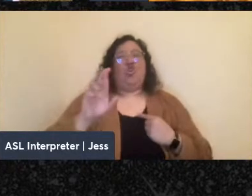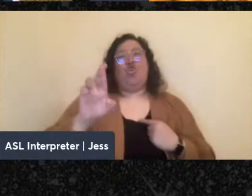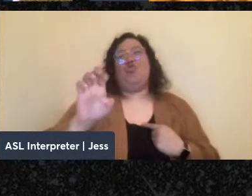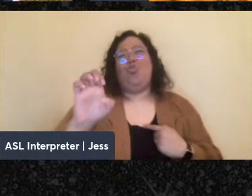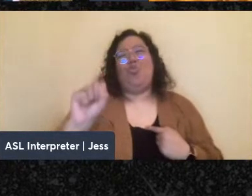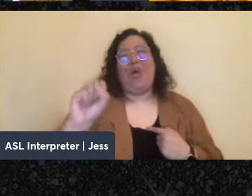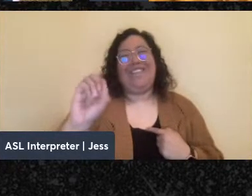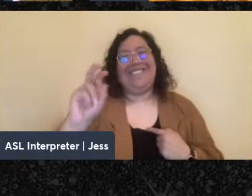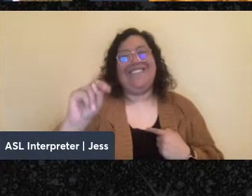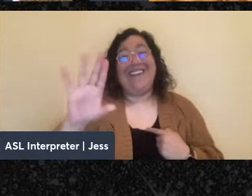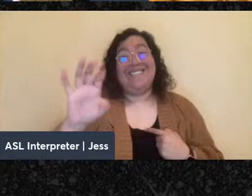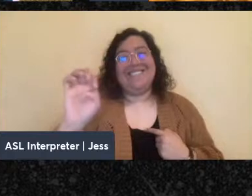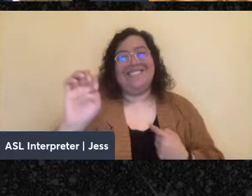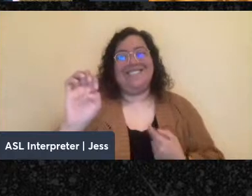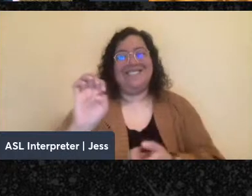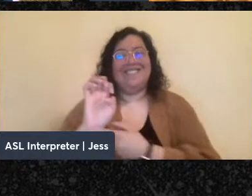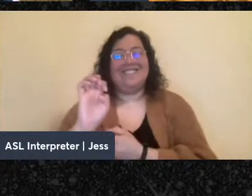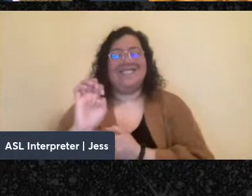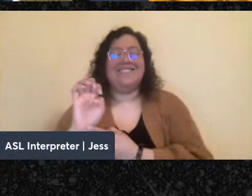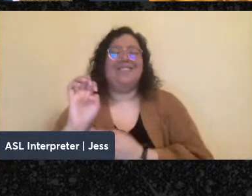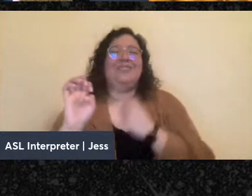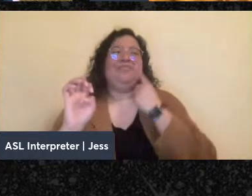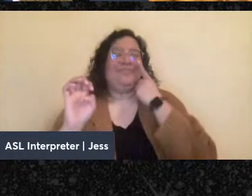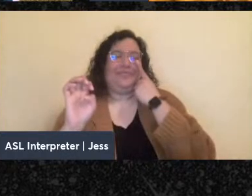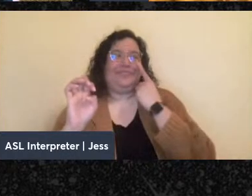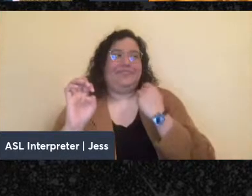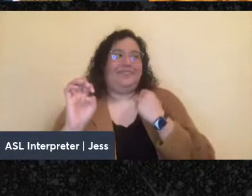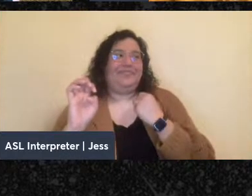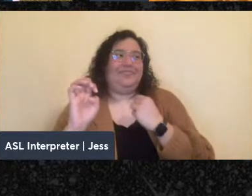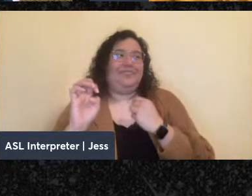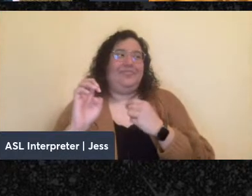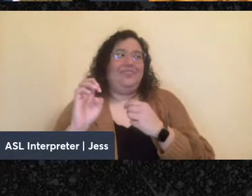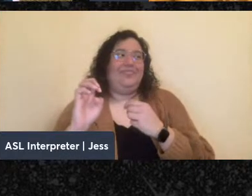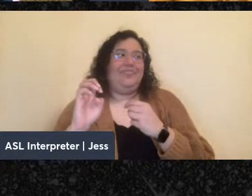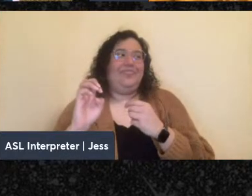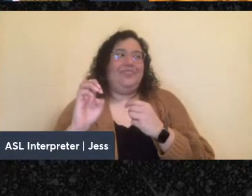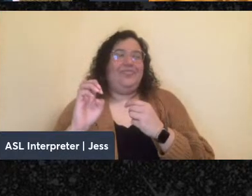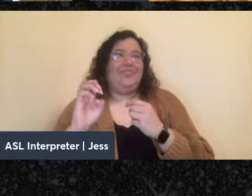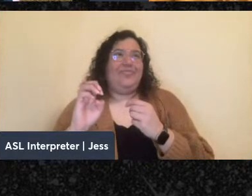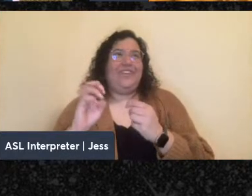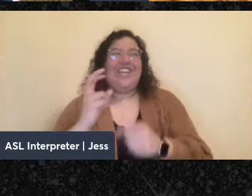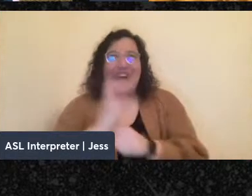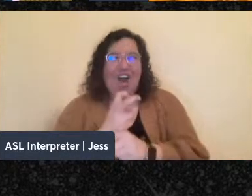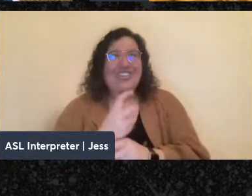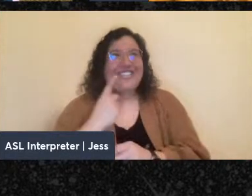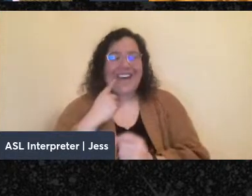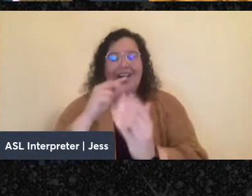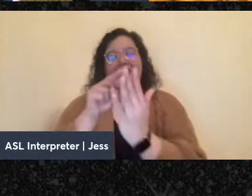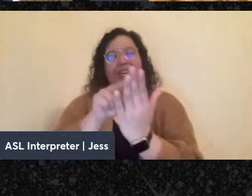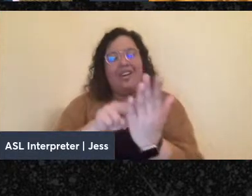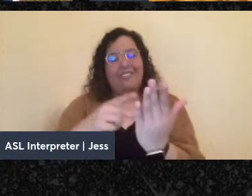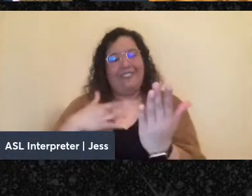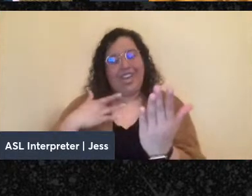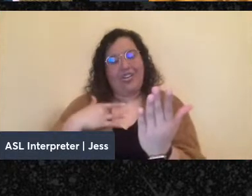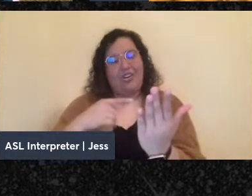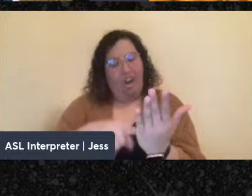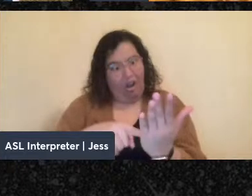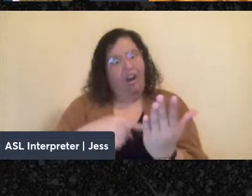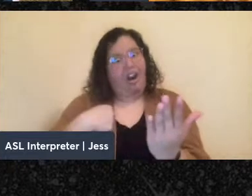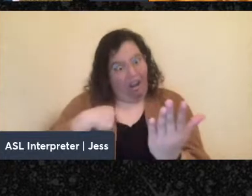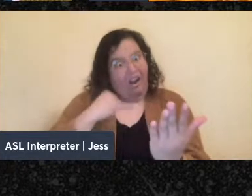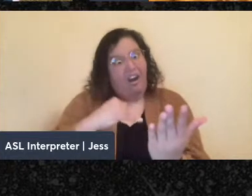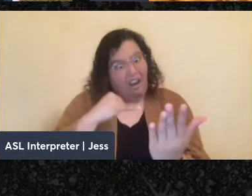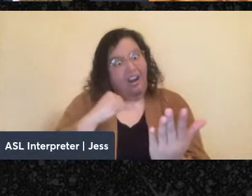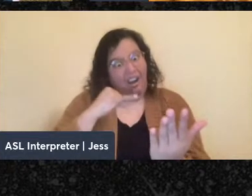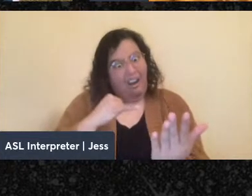in that sense, it's very hard not to read this as a reflection on that, that what I was feeling is because